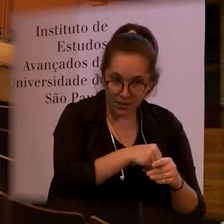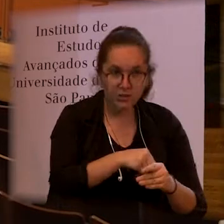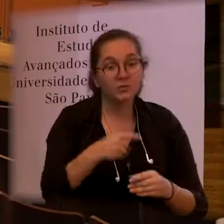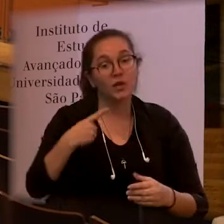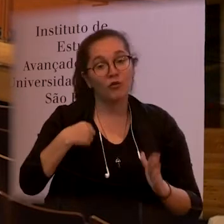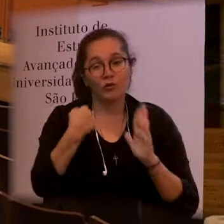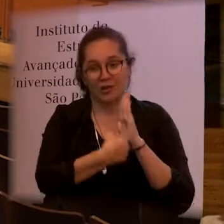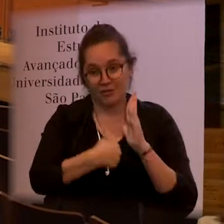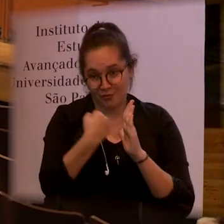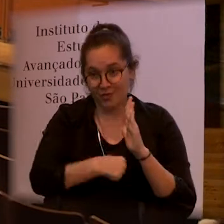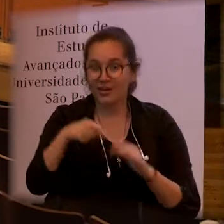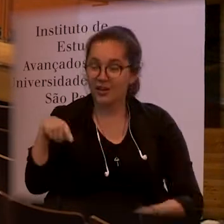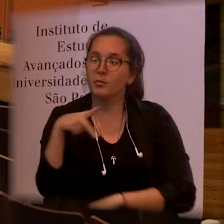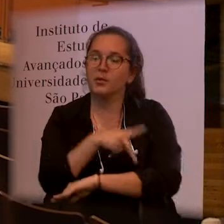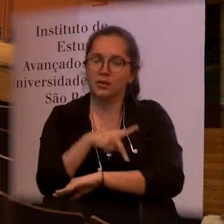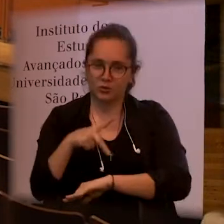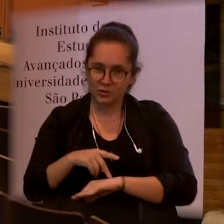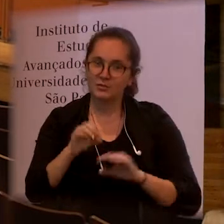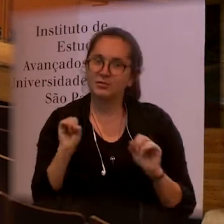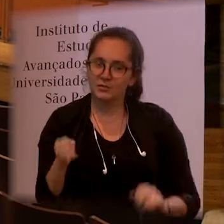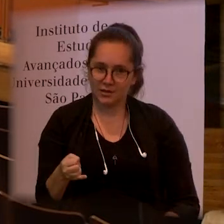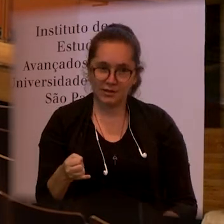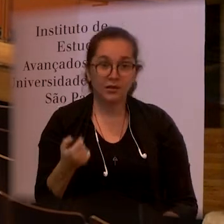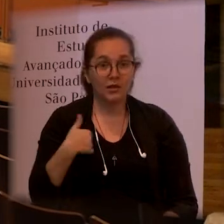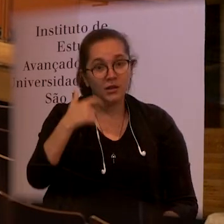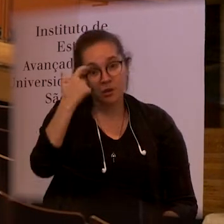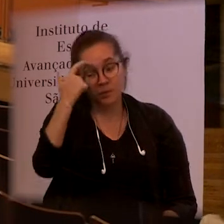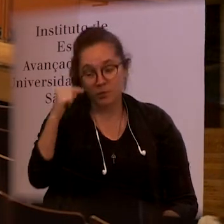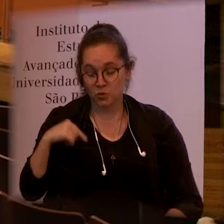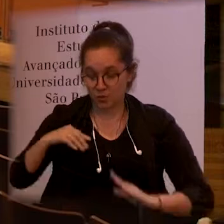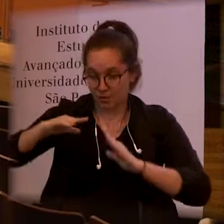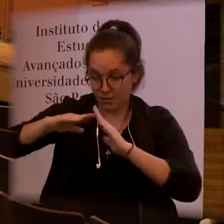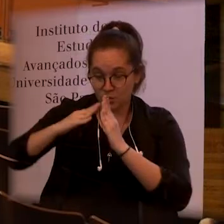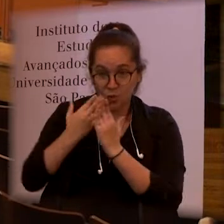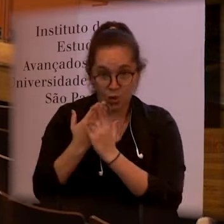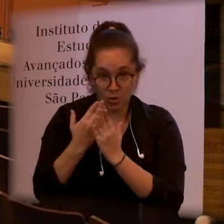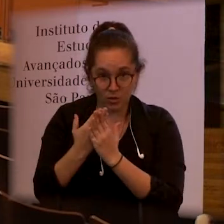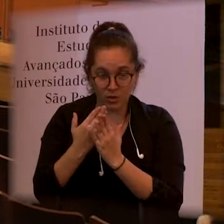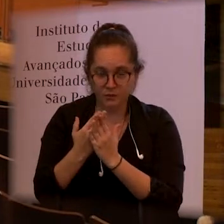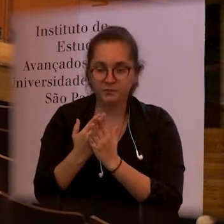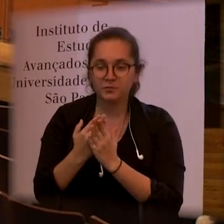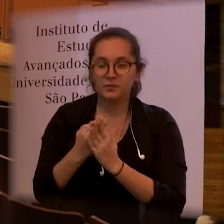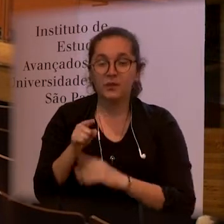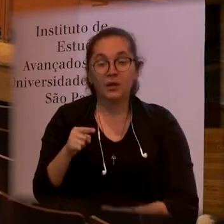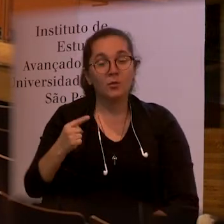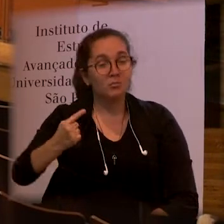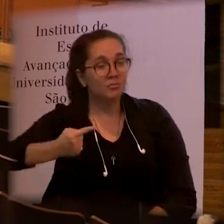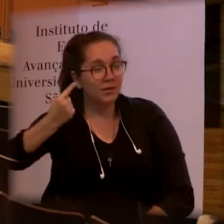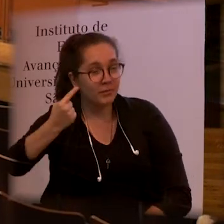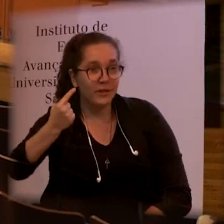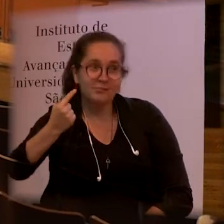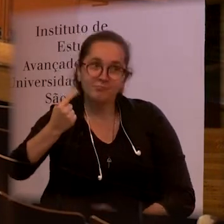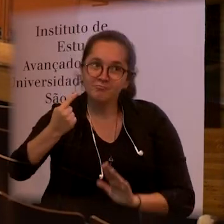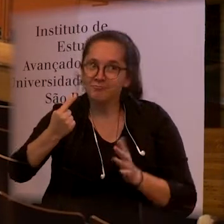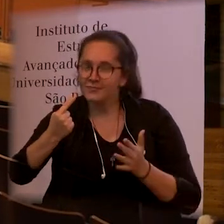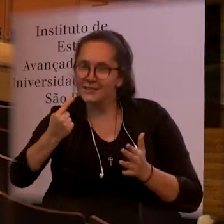I'm going to defend here pedagogy and I think that school if it's not the first